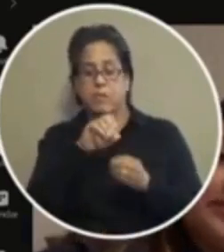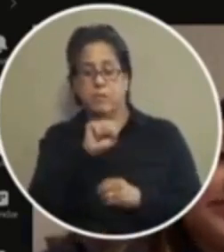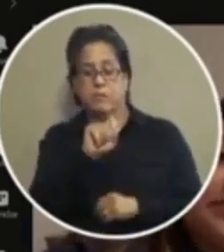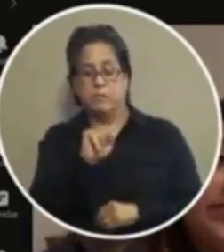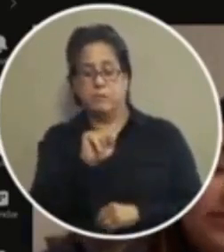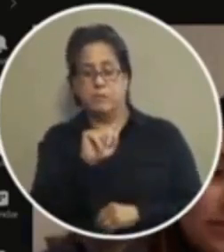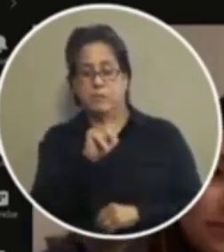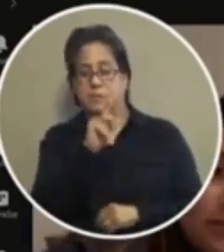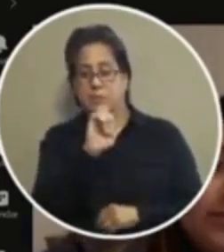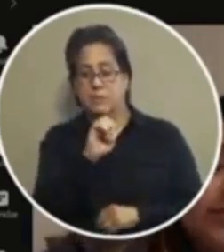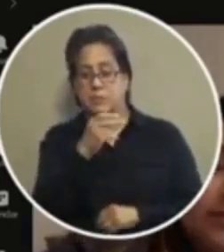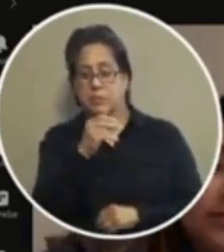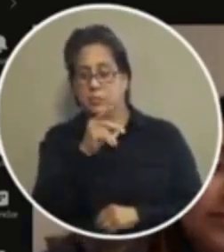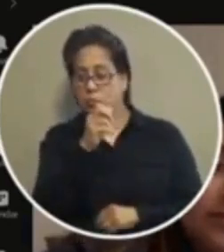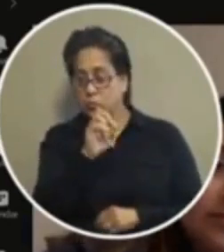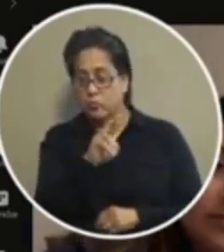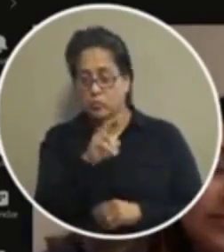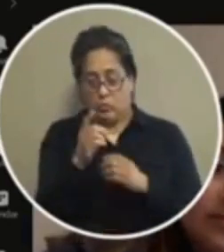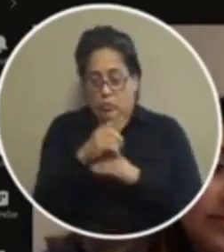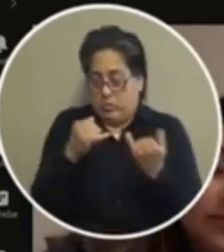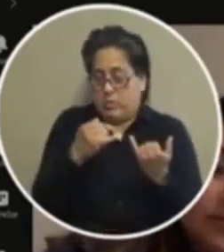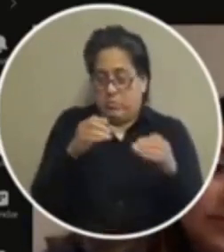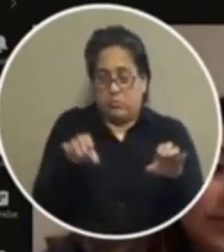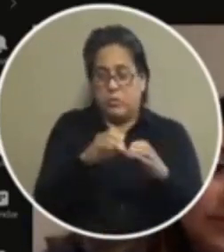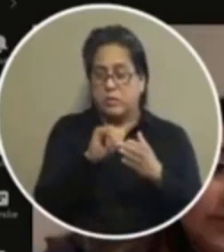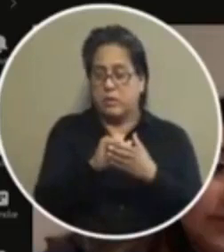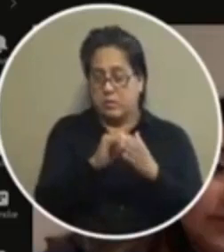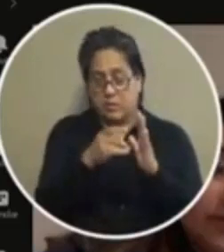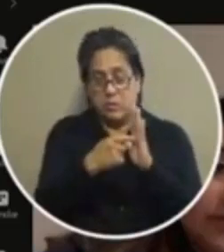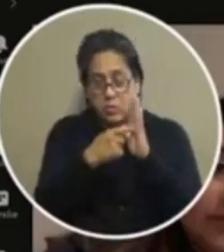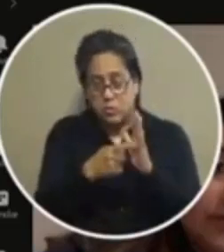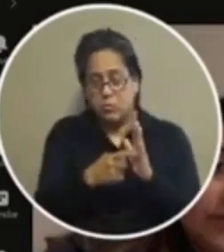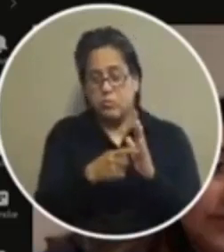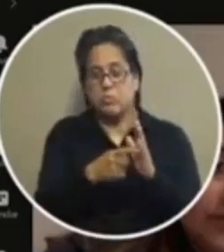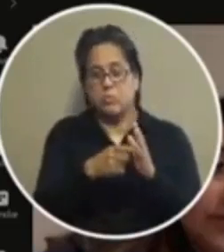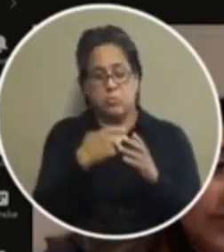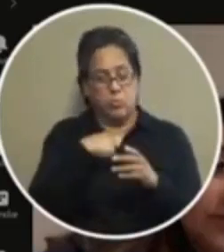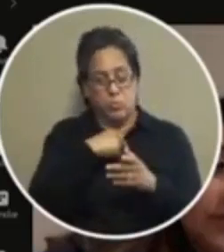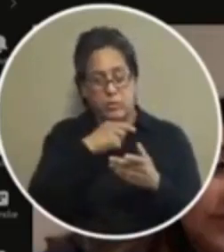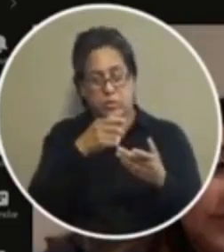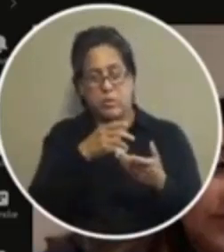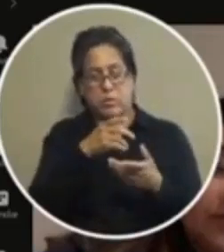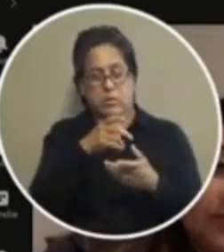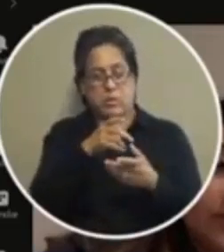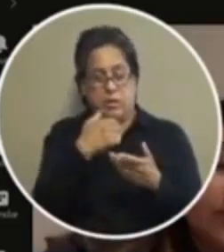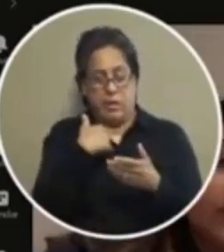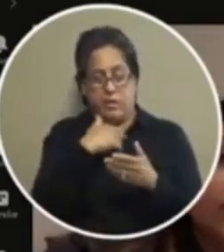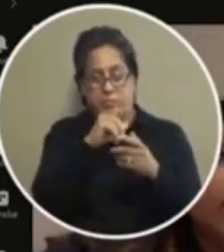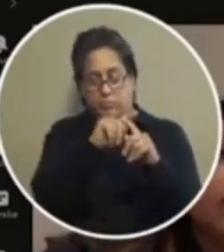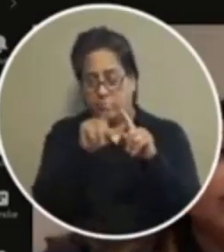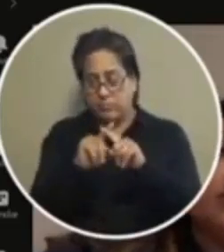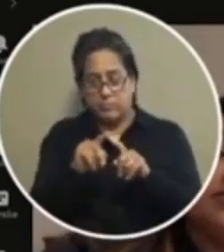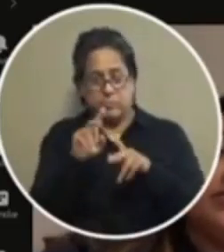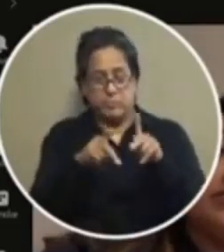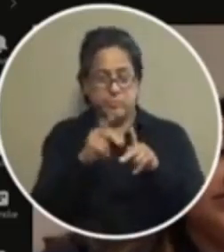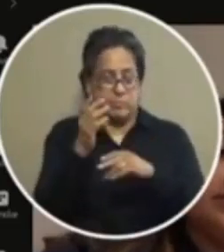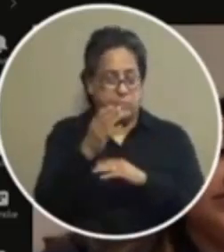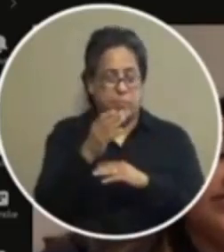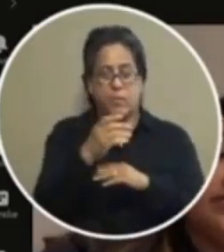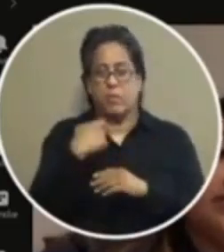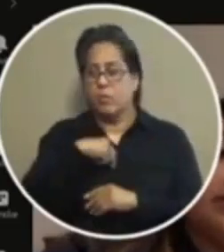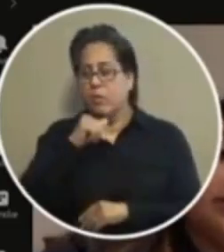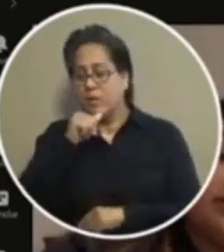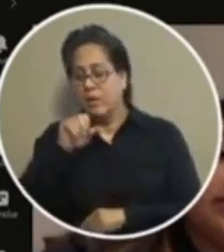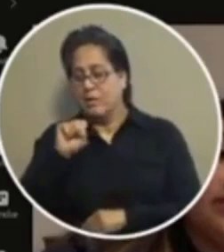i think today demonstrates that we did that it absolutely demonstrates that we did that it's unfortunate that we're not superheroes